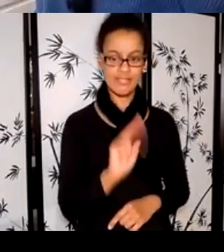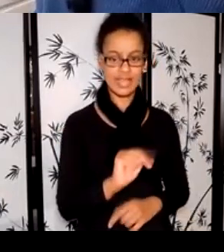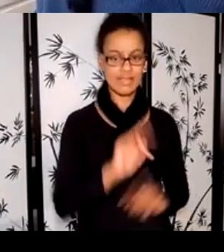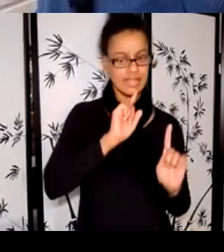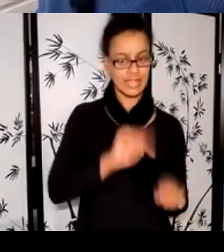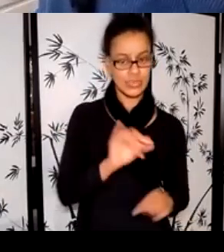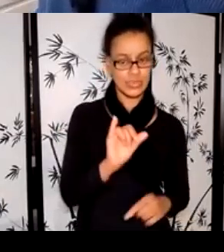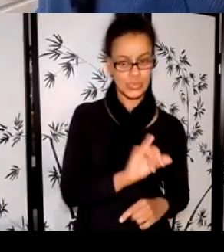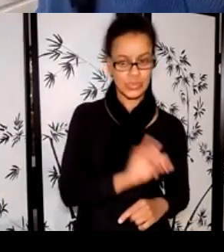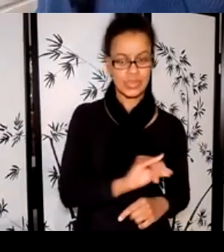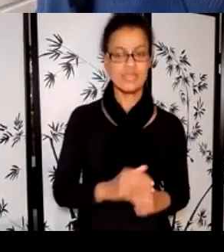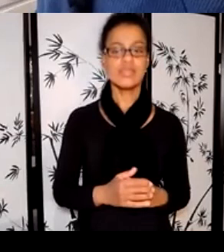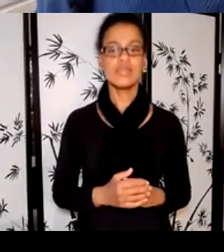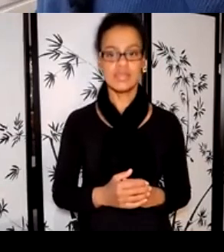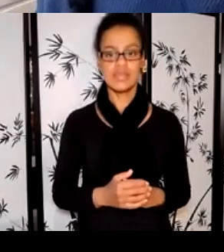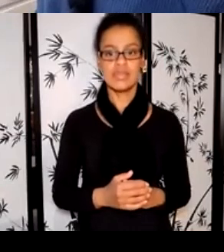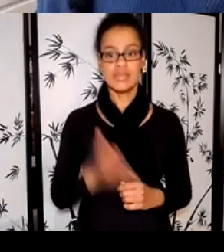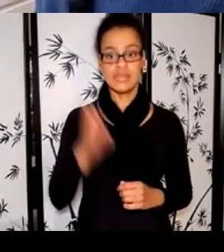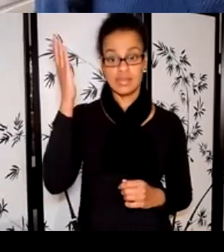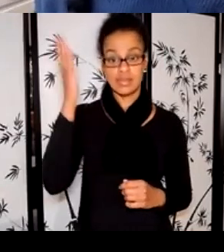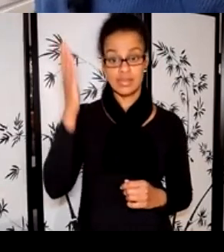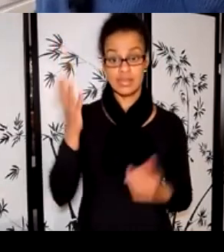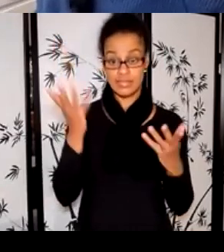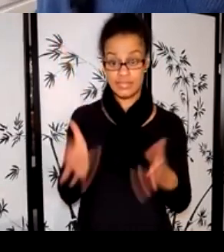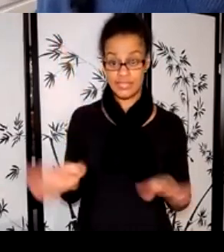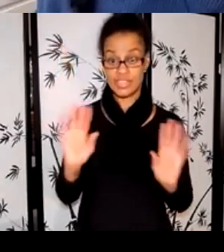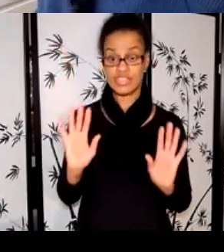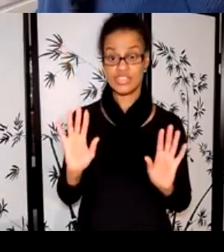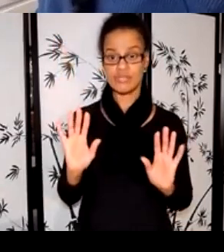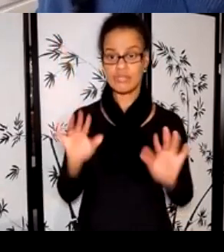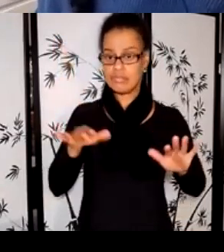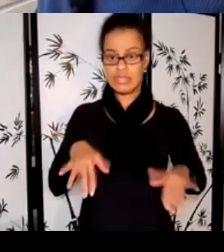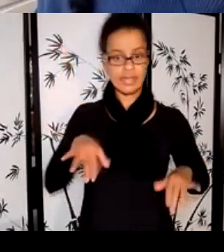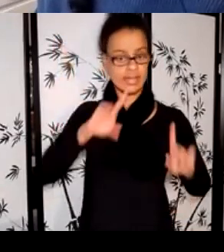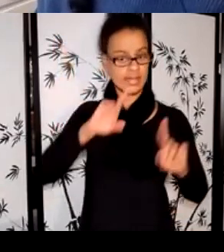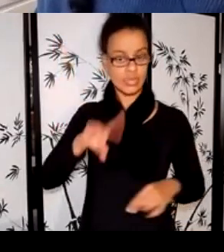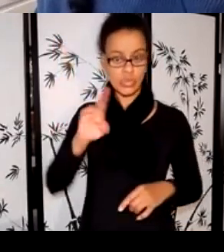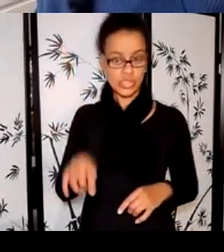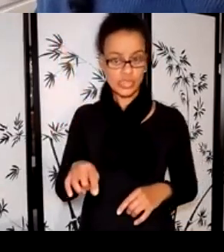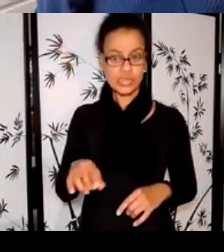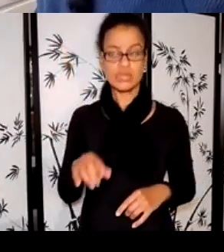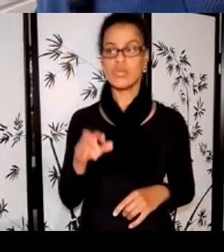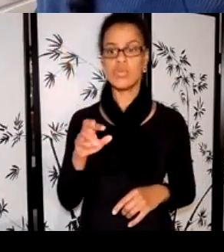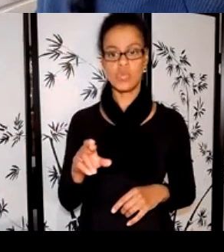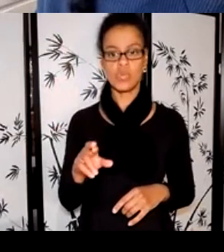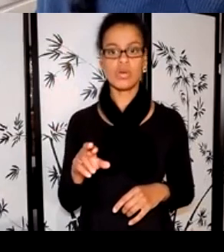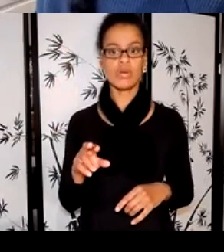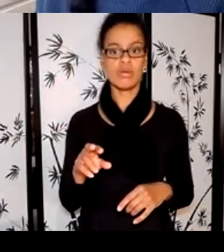question or you have a follow-up, we can address that in the Q&A. So just let us know.